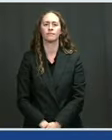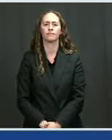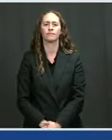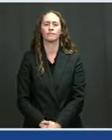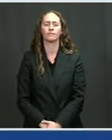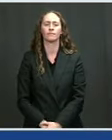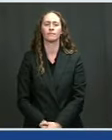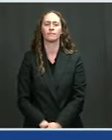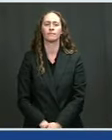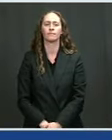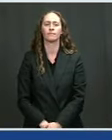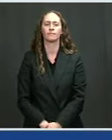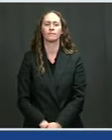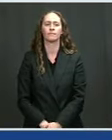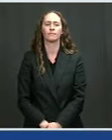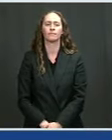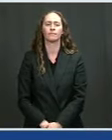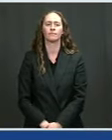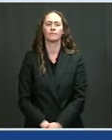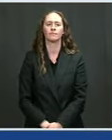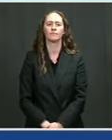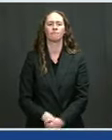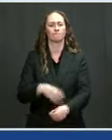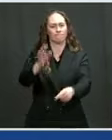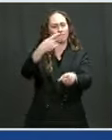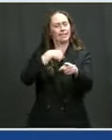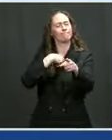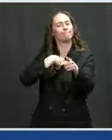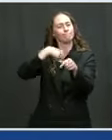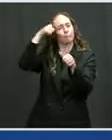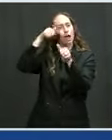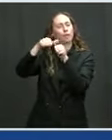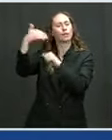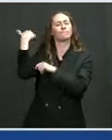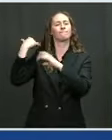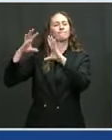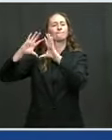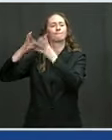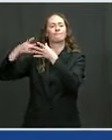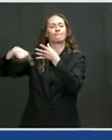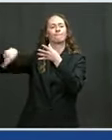A lot of the members of the Black Caucus knew John Lewis better than I did, but I knew him.